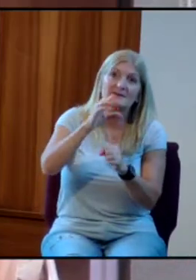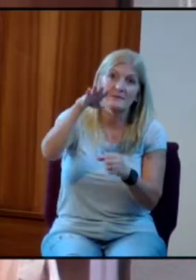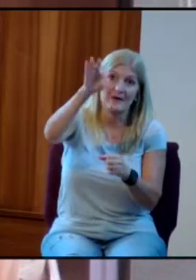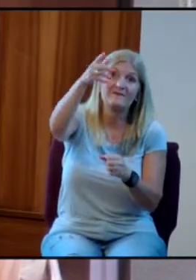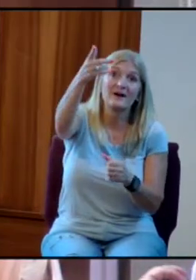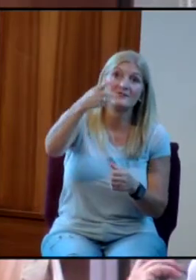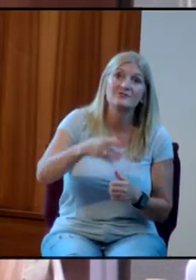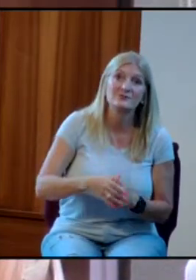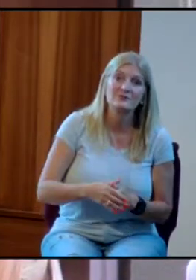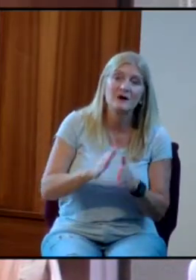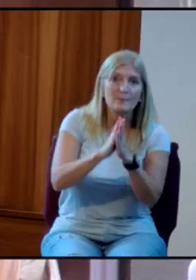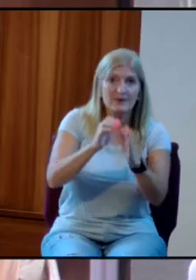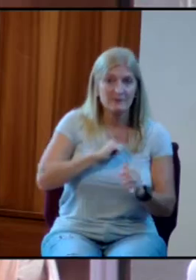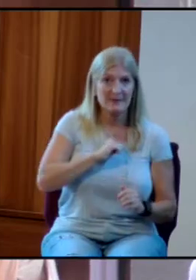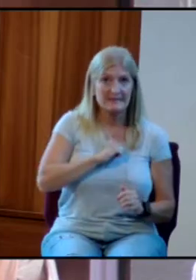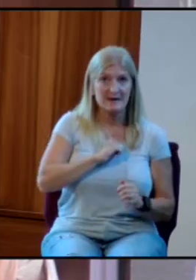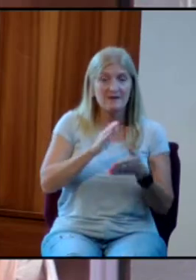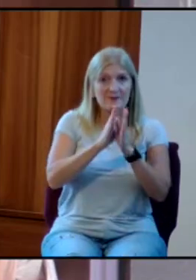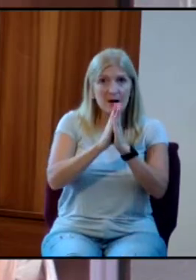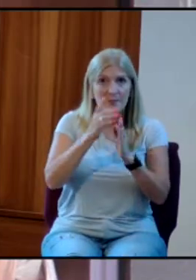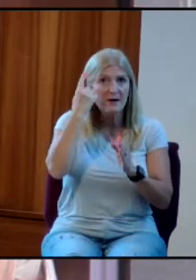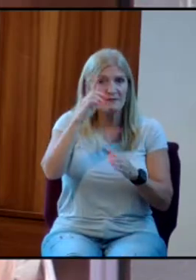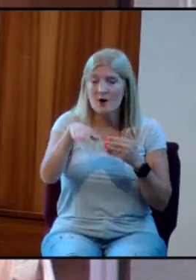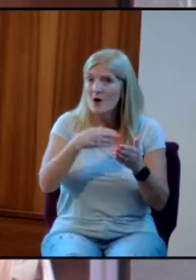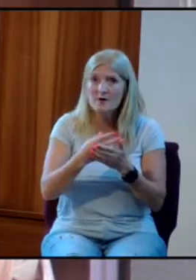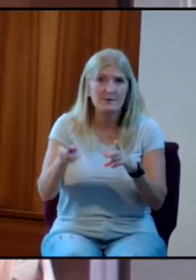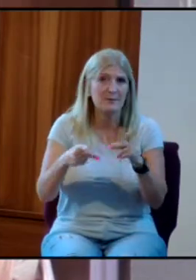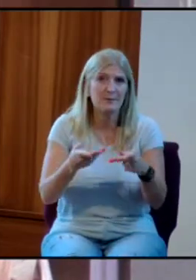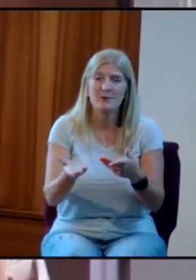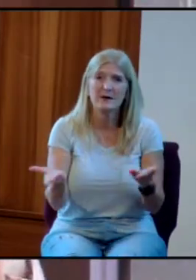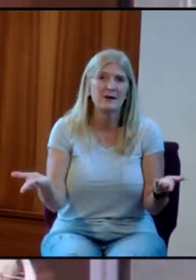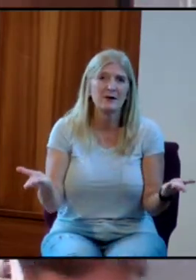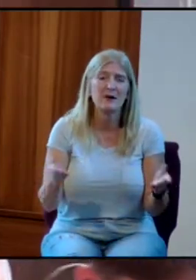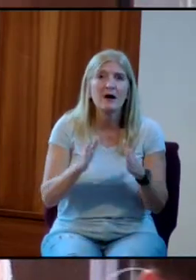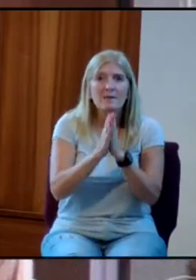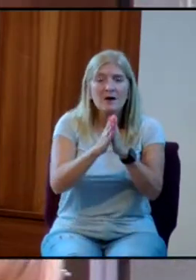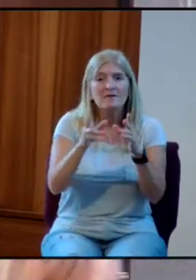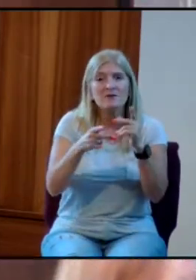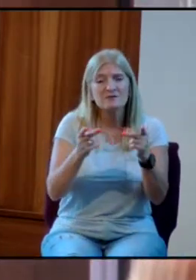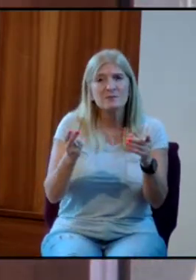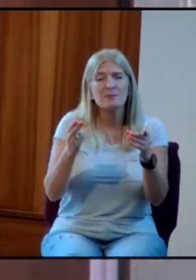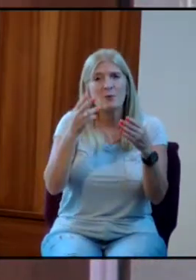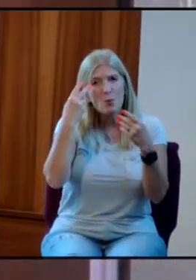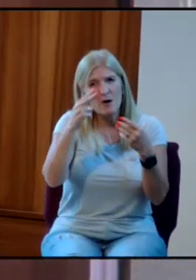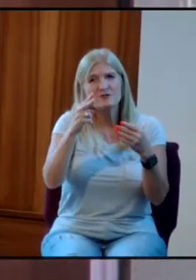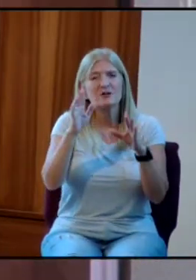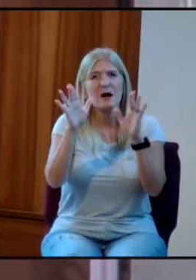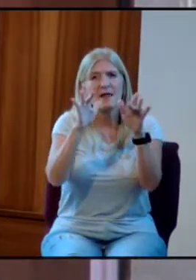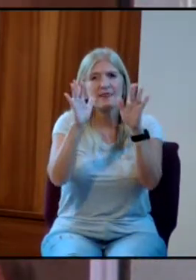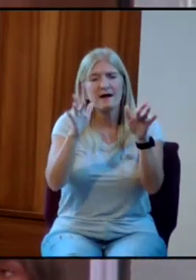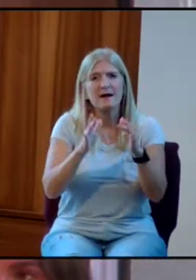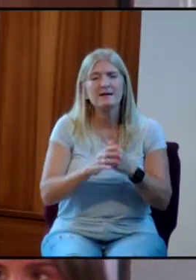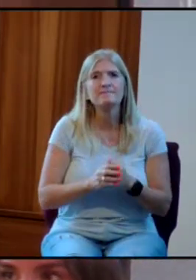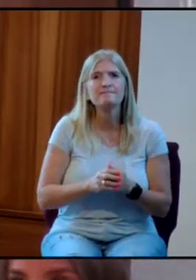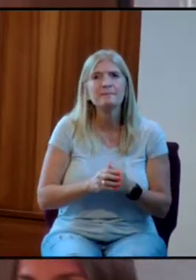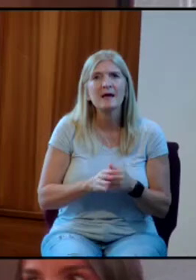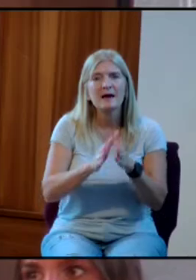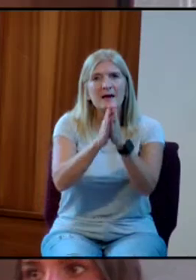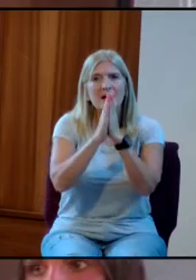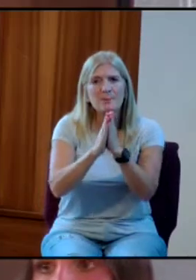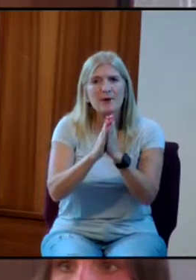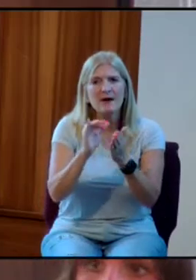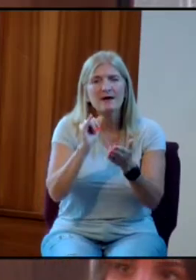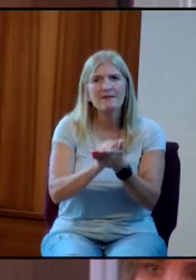I pray for myself. I pray for everyone who's here this morning. I pray for those who are watching online. And I pray that you would